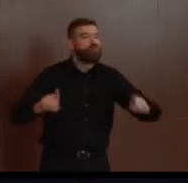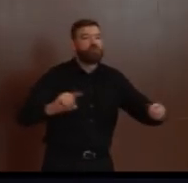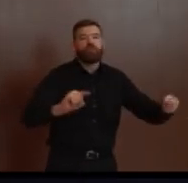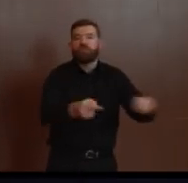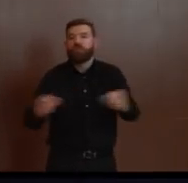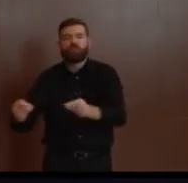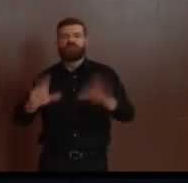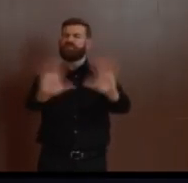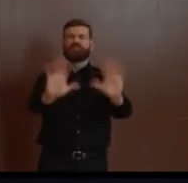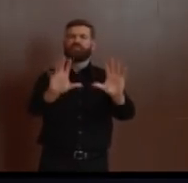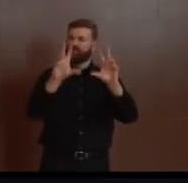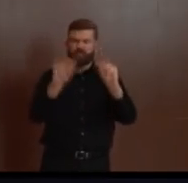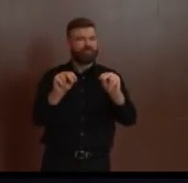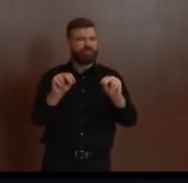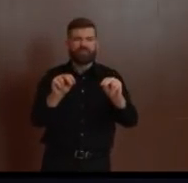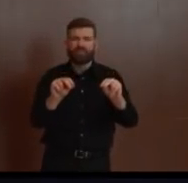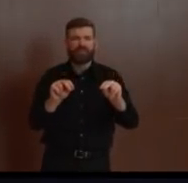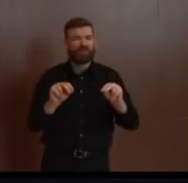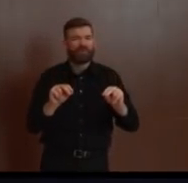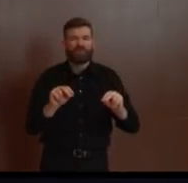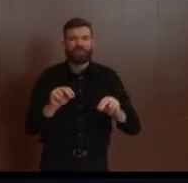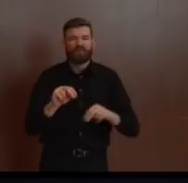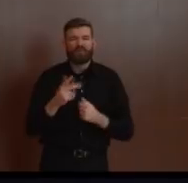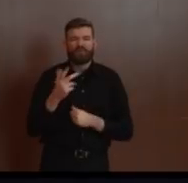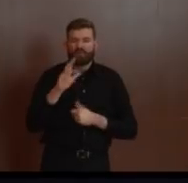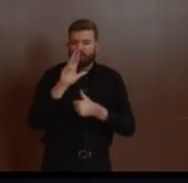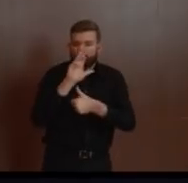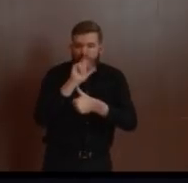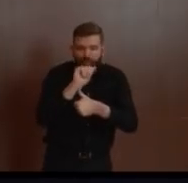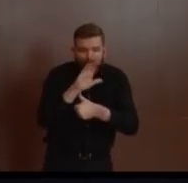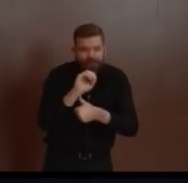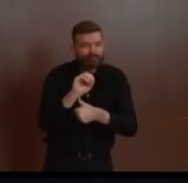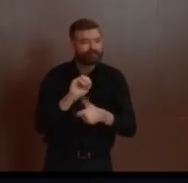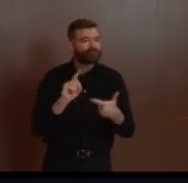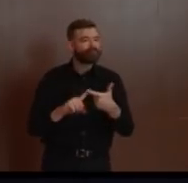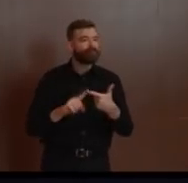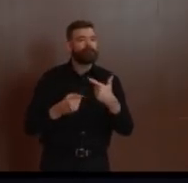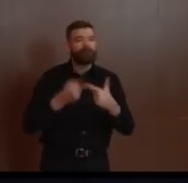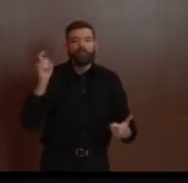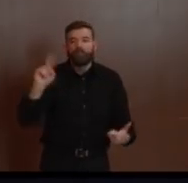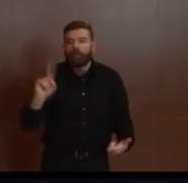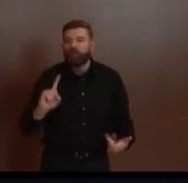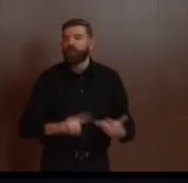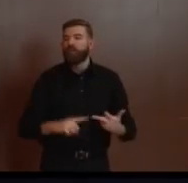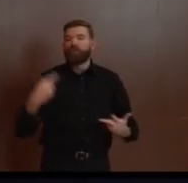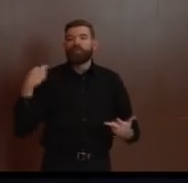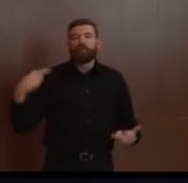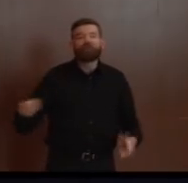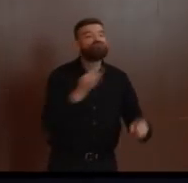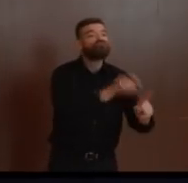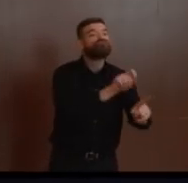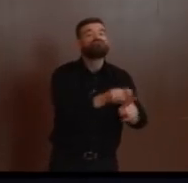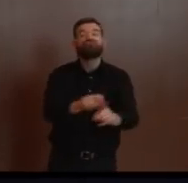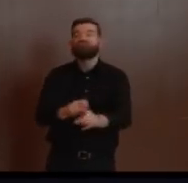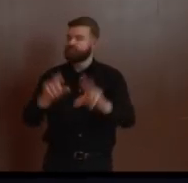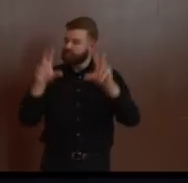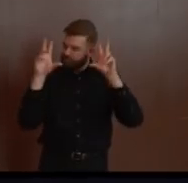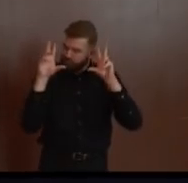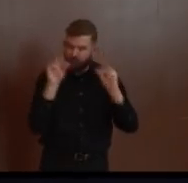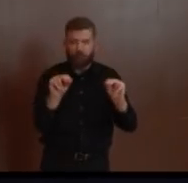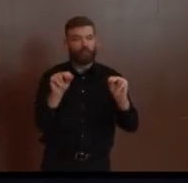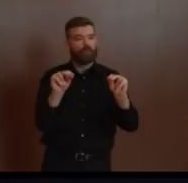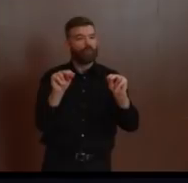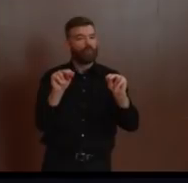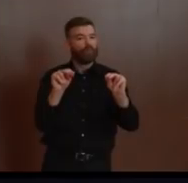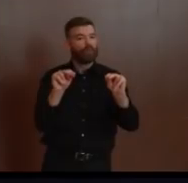on race, race, national origin, or religion. And no one community is more at risk of contracting it or transmitting